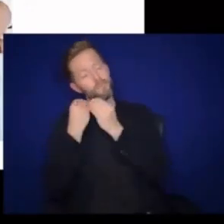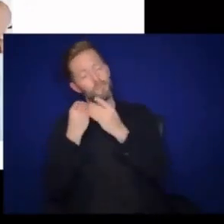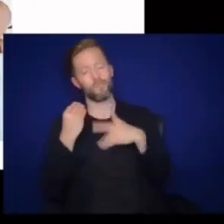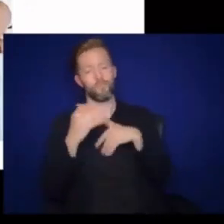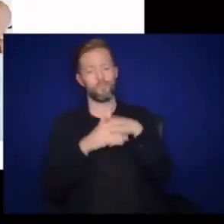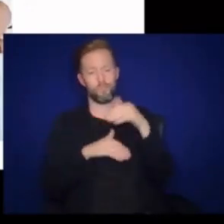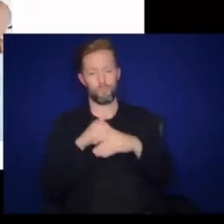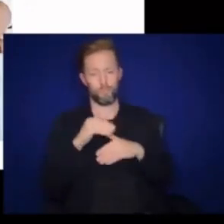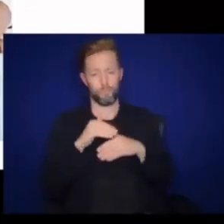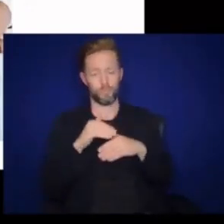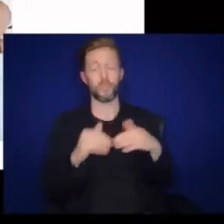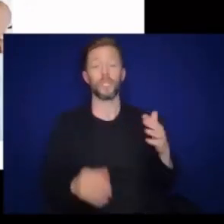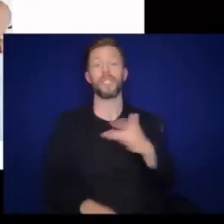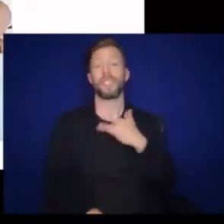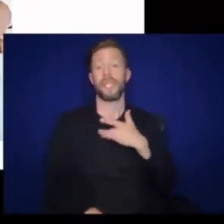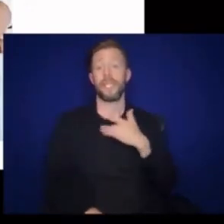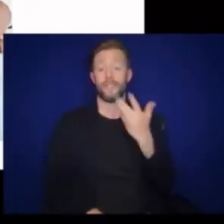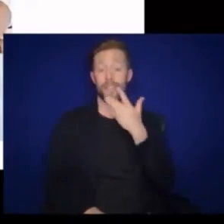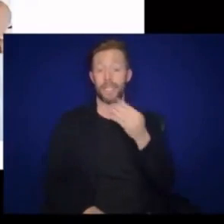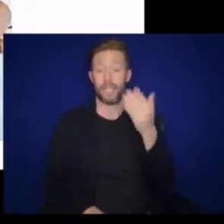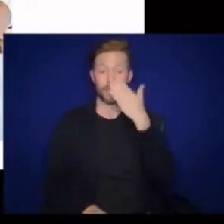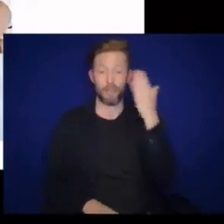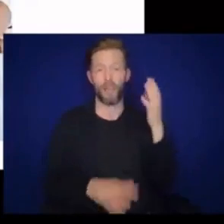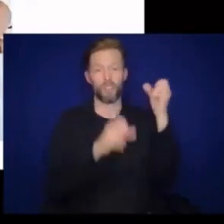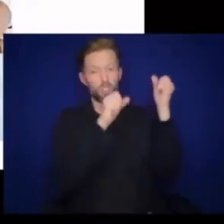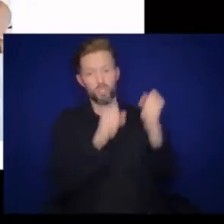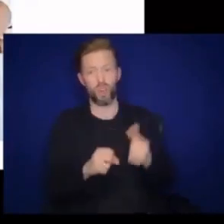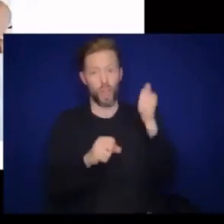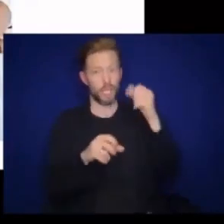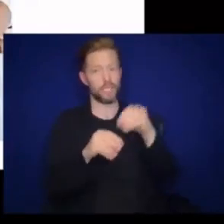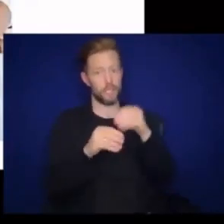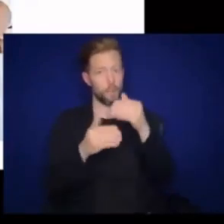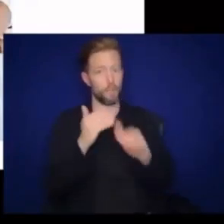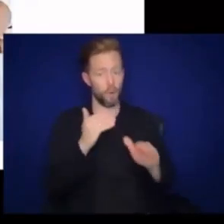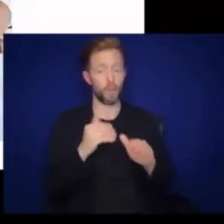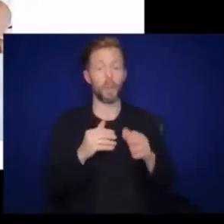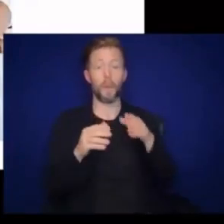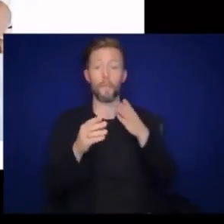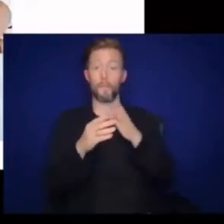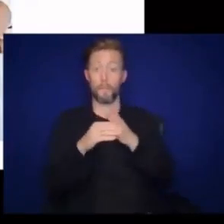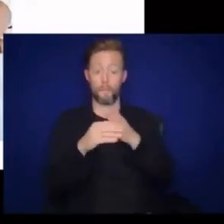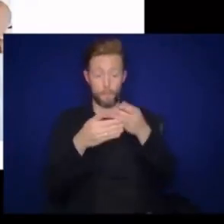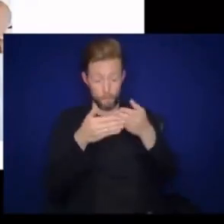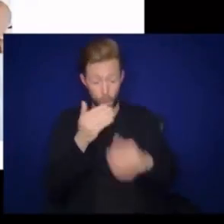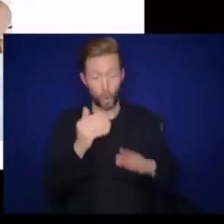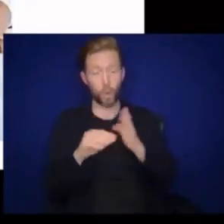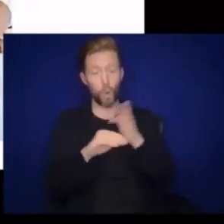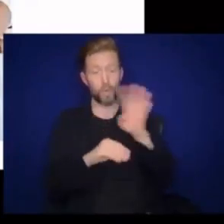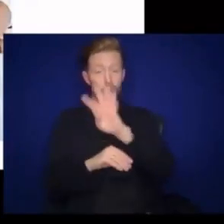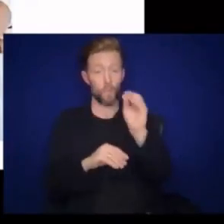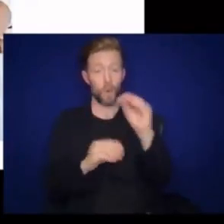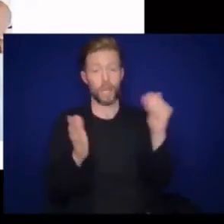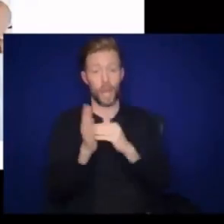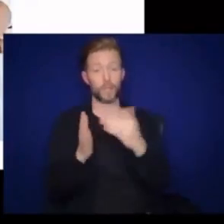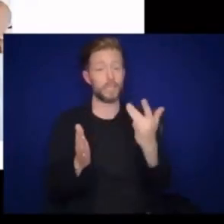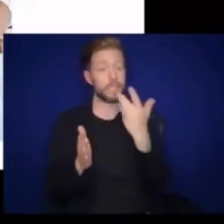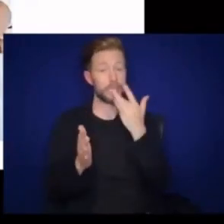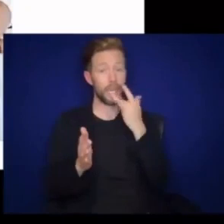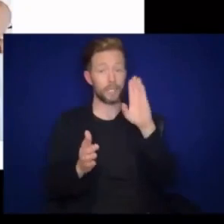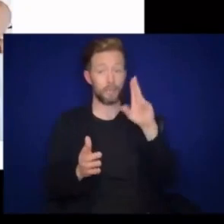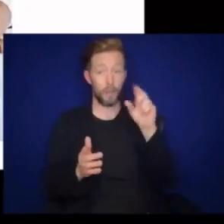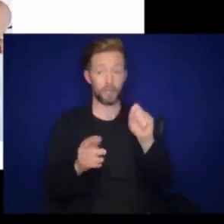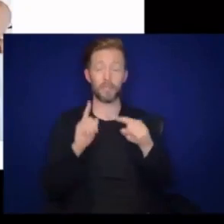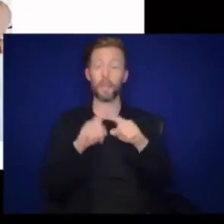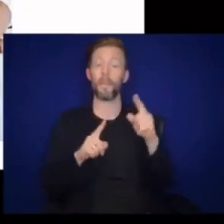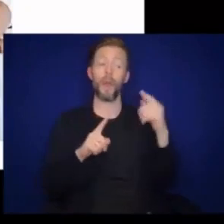of taste and smell is strongest at birth. Babies are born with over 40,000 taste buds. But we as